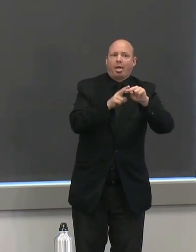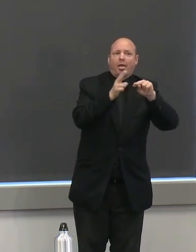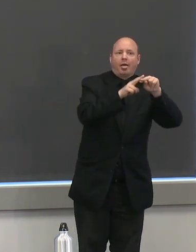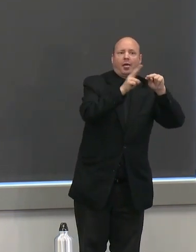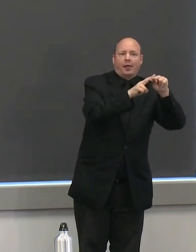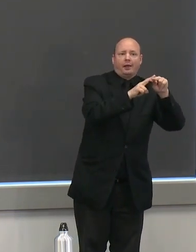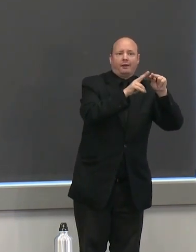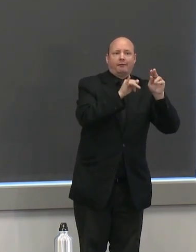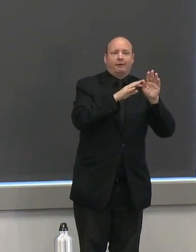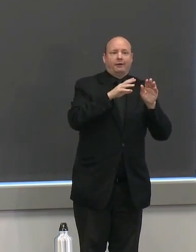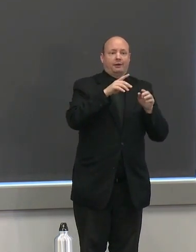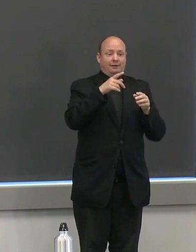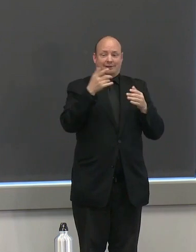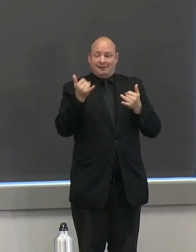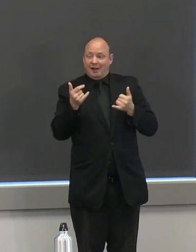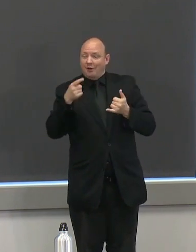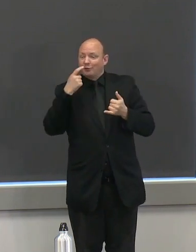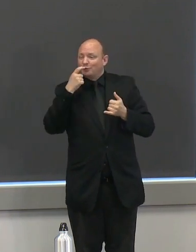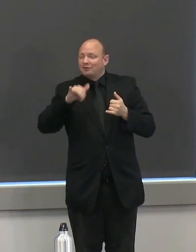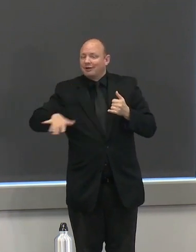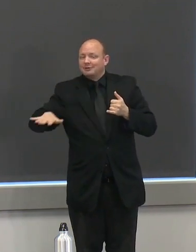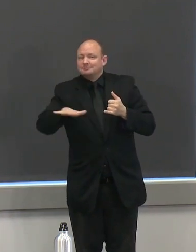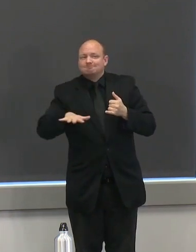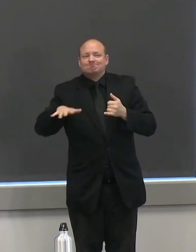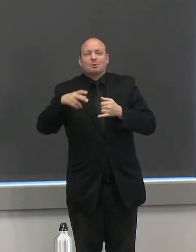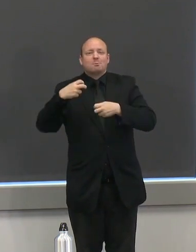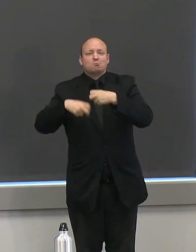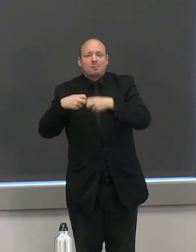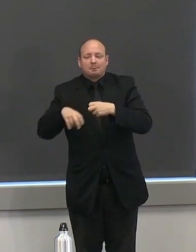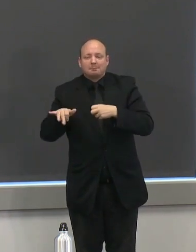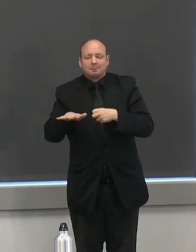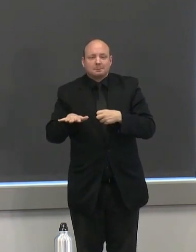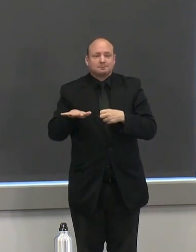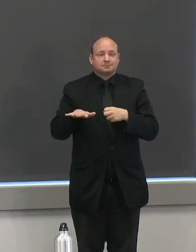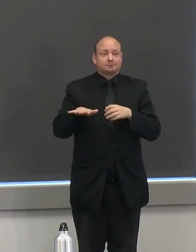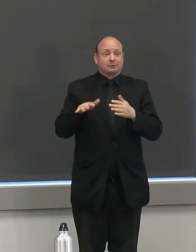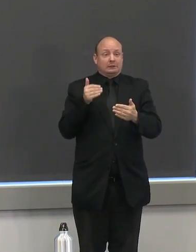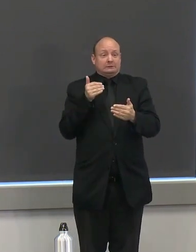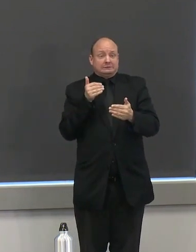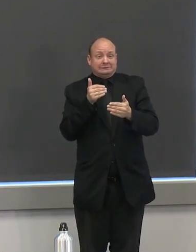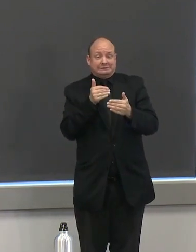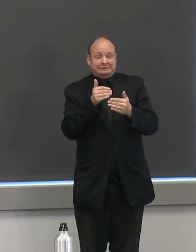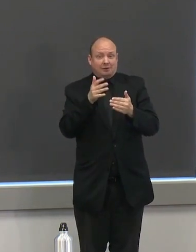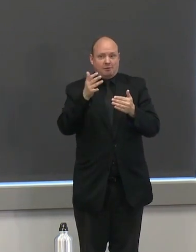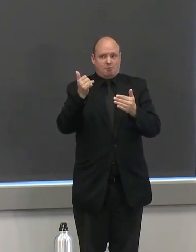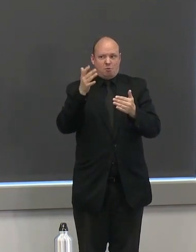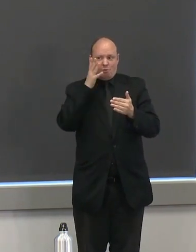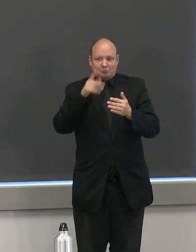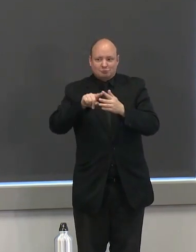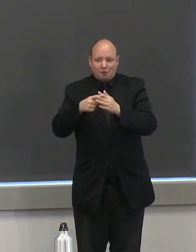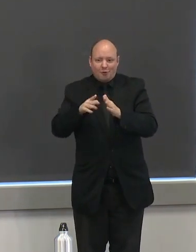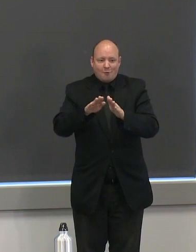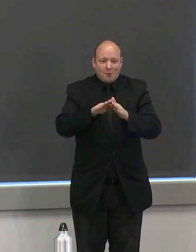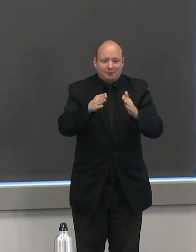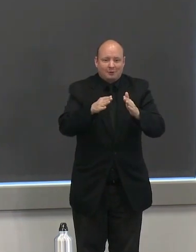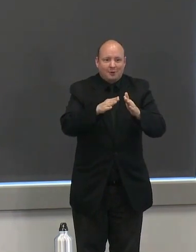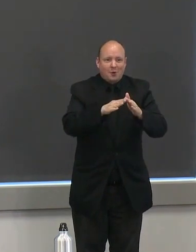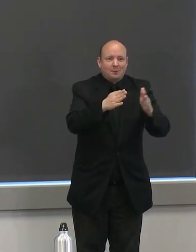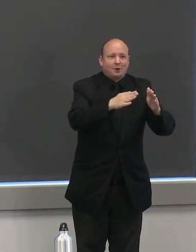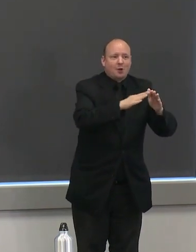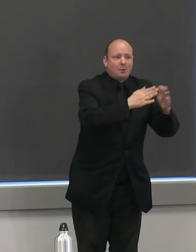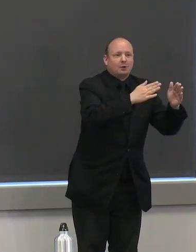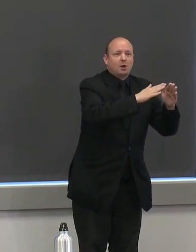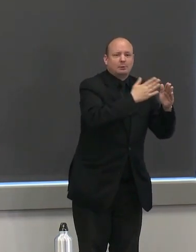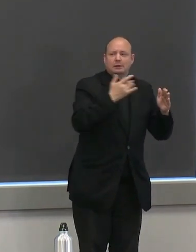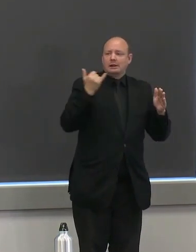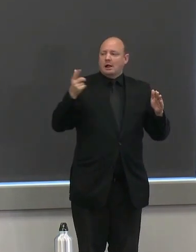as we look to reopen oregon it's critical that we use science and data to ensure that we can